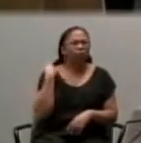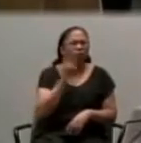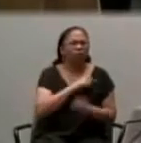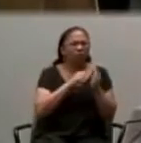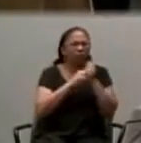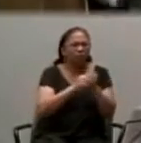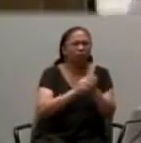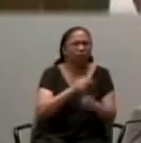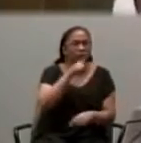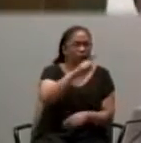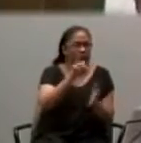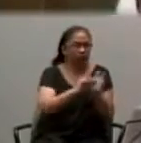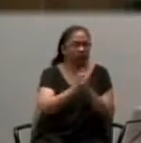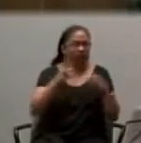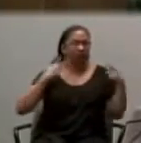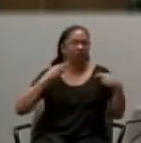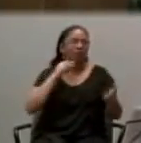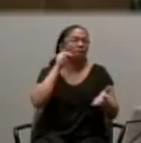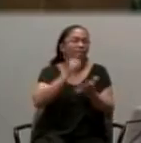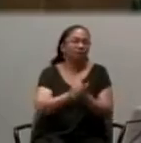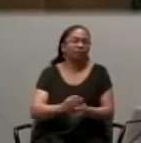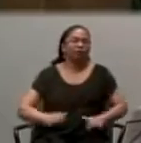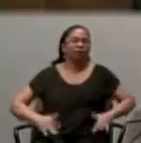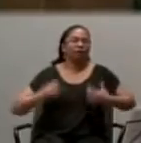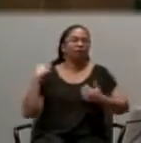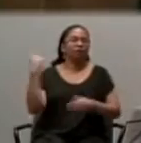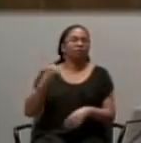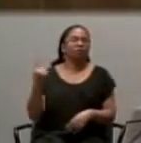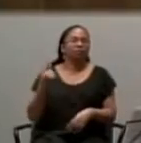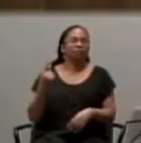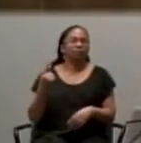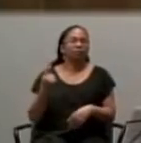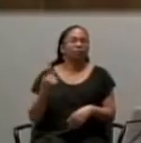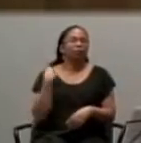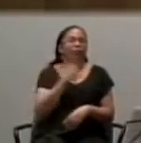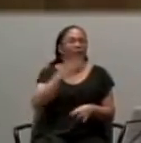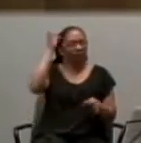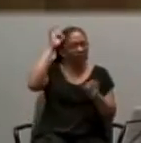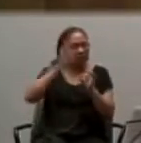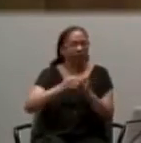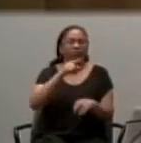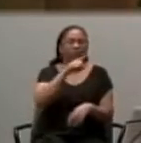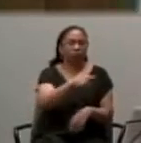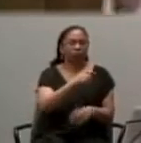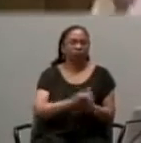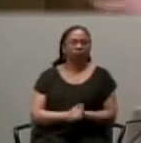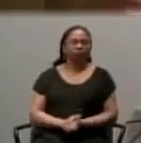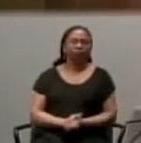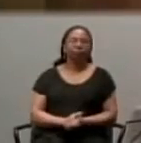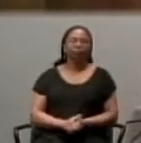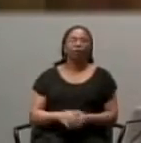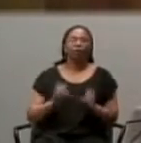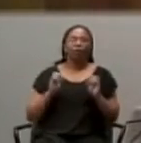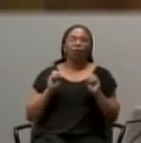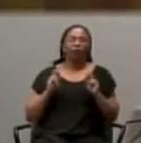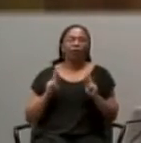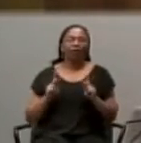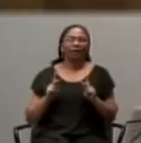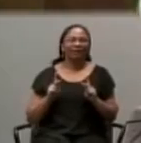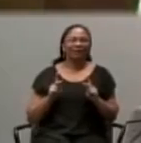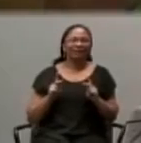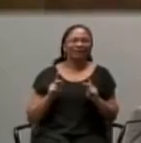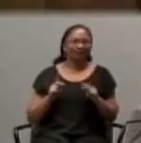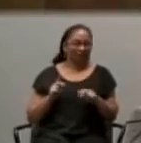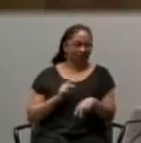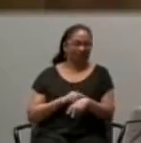one that has the message of eternal life. And we put our faith in you. Now, having said all of that, We're running